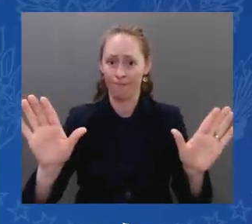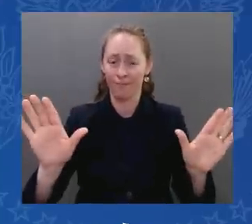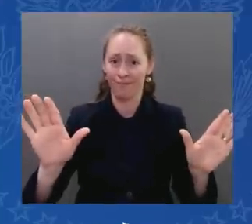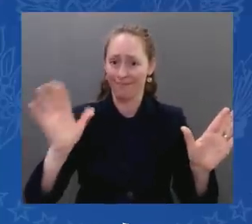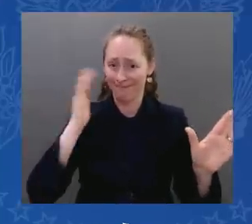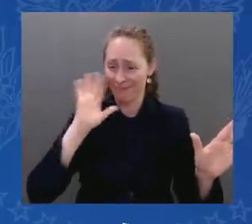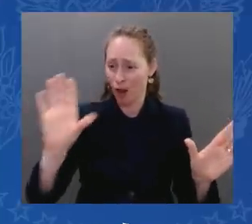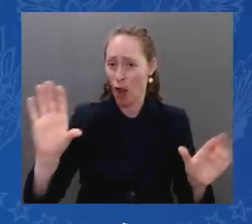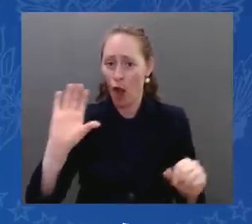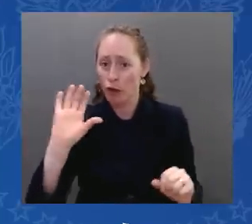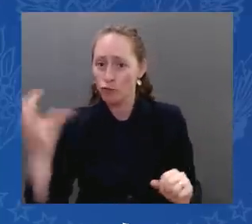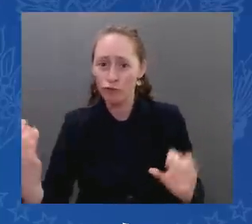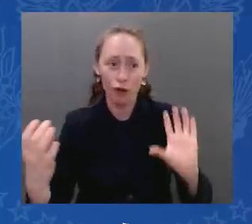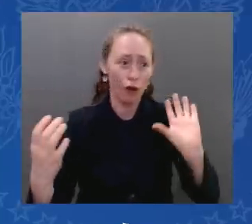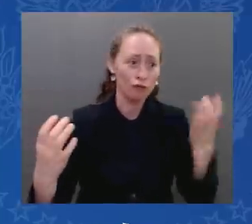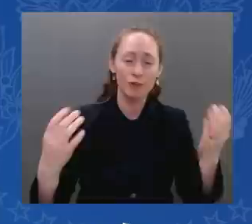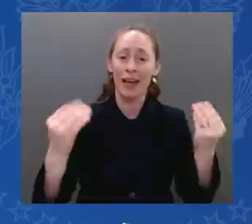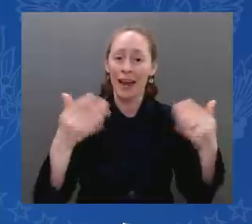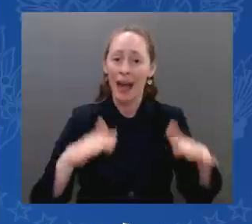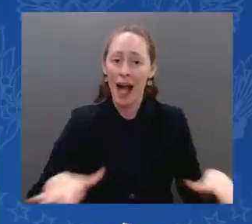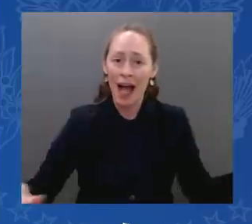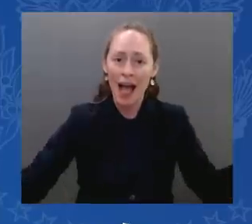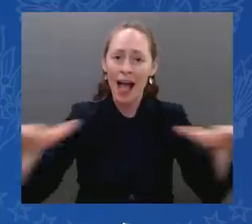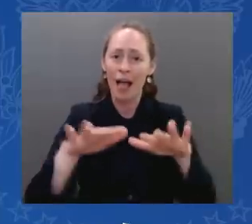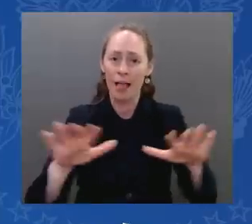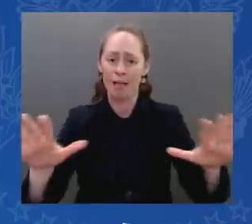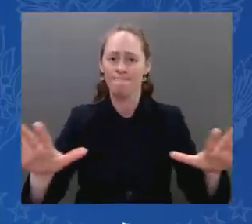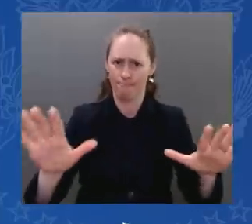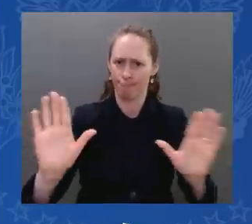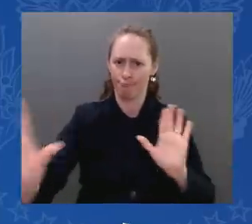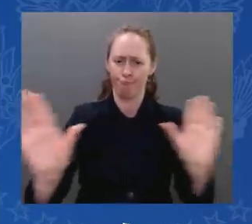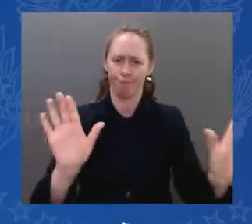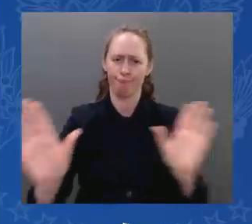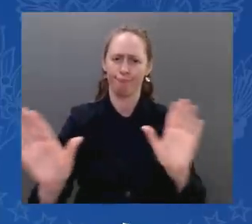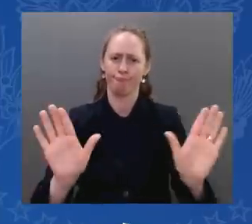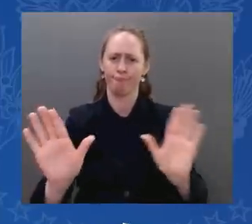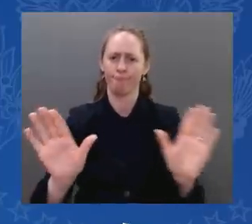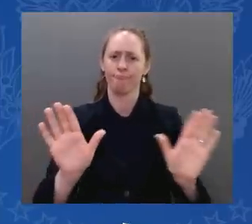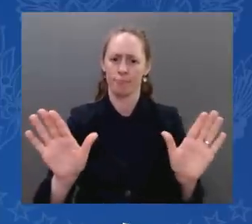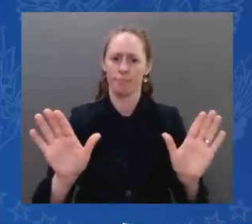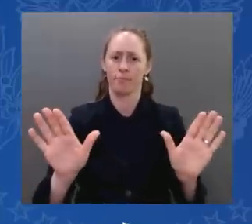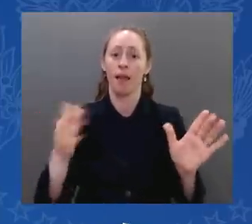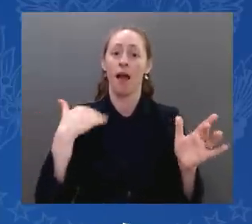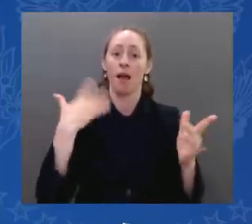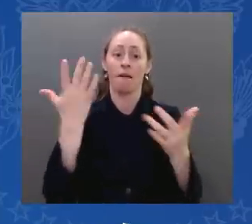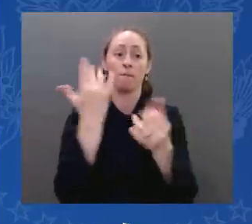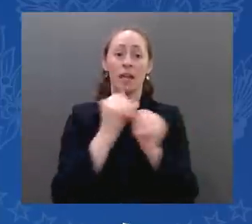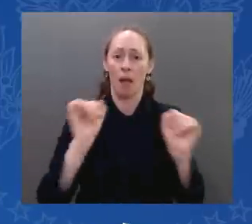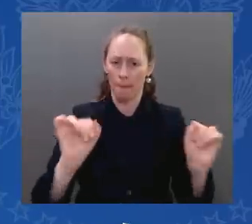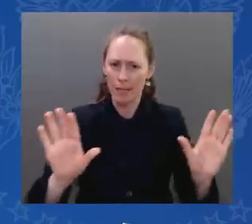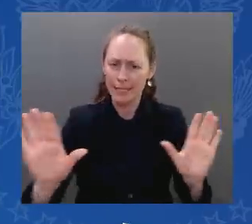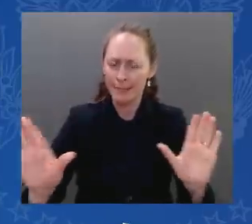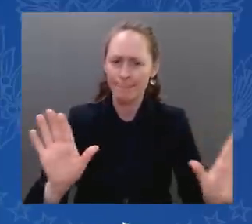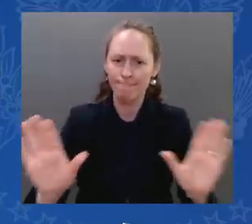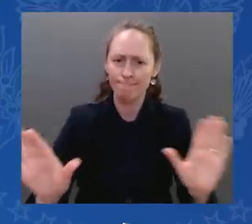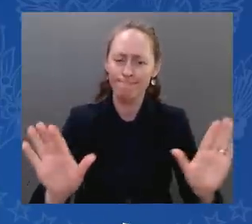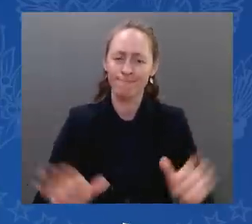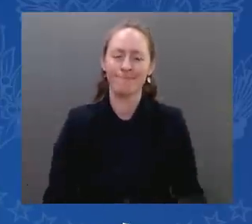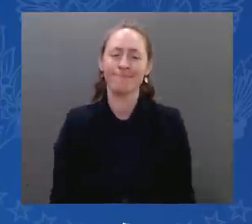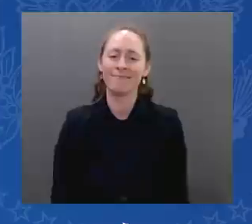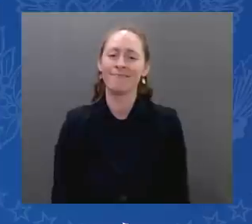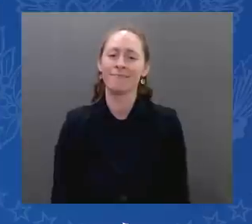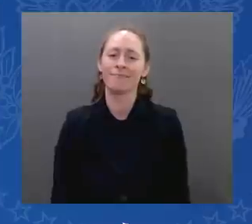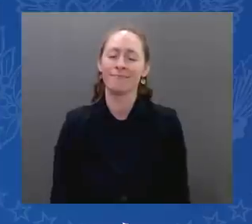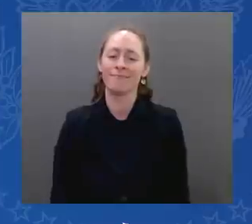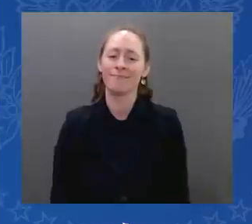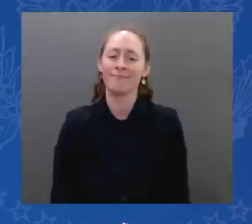Both people enjoying equal measures of freedom. And any more that takes us further from that outcome, I